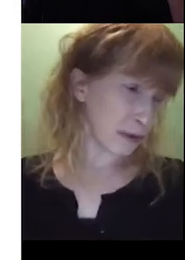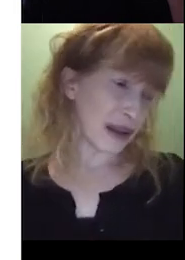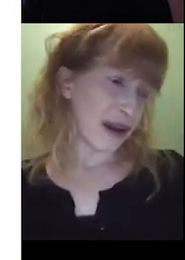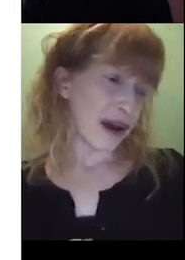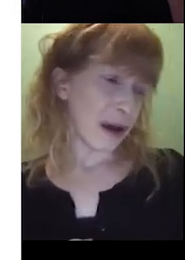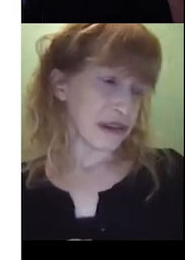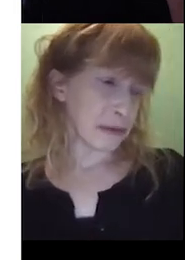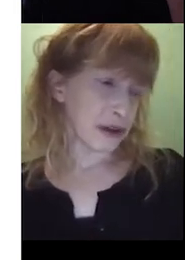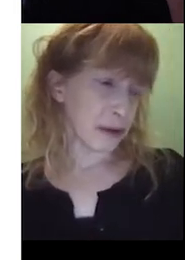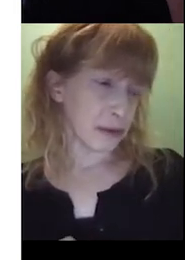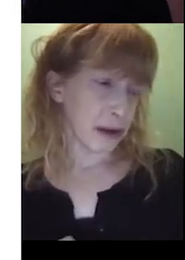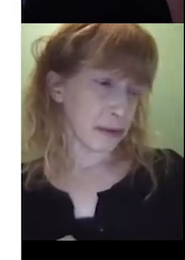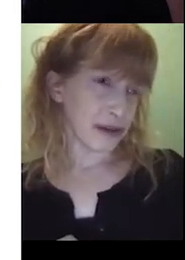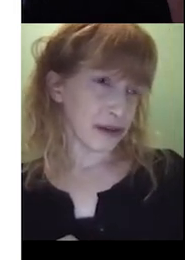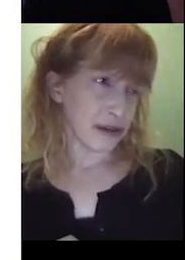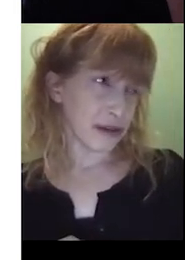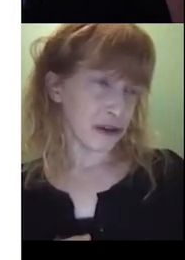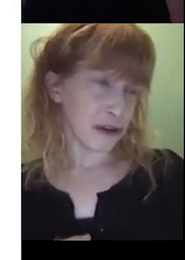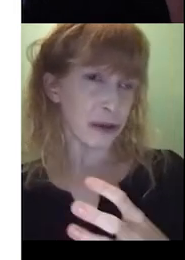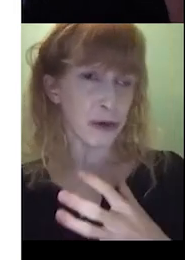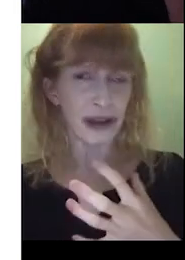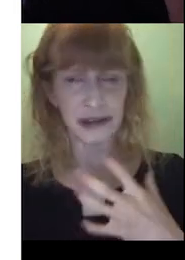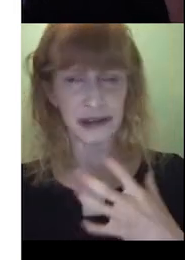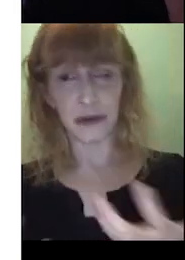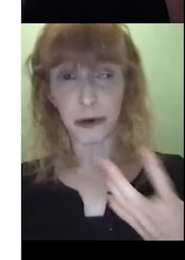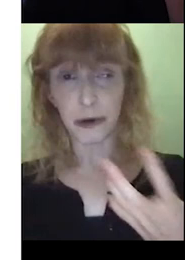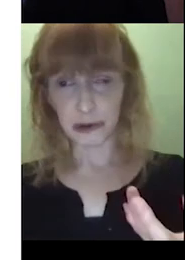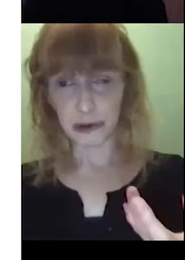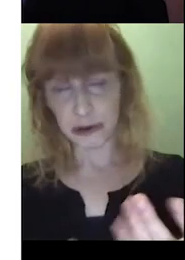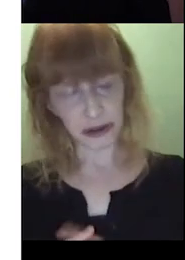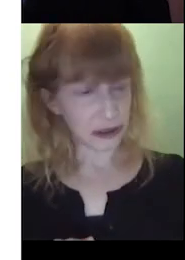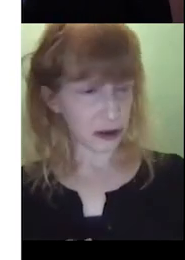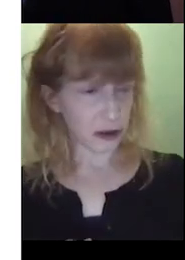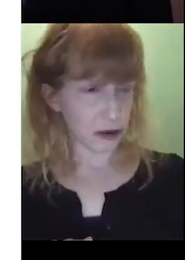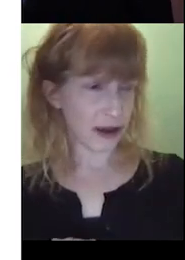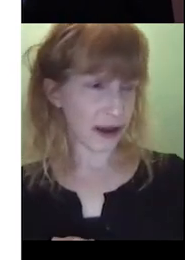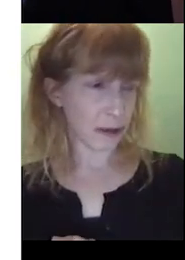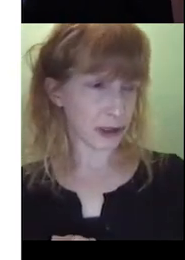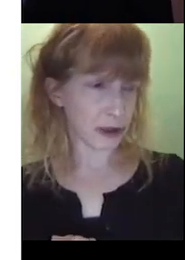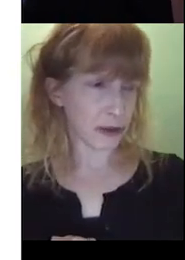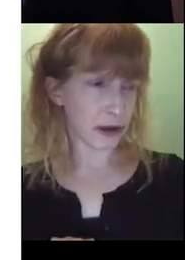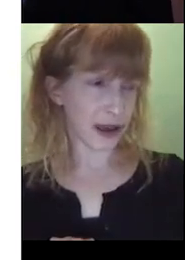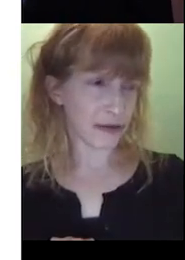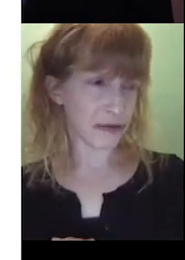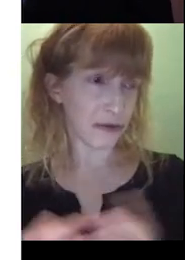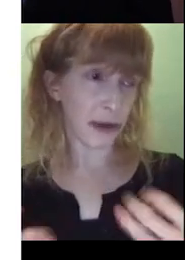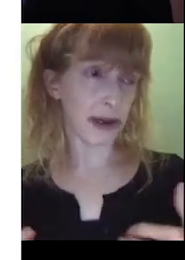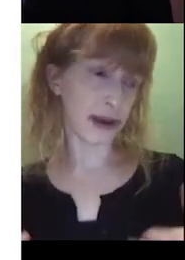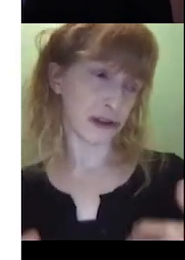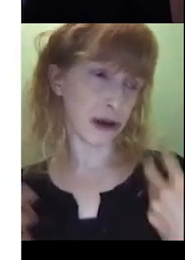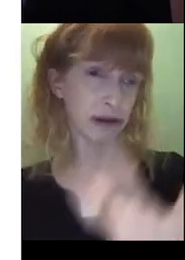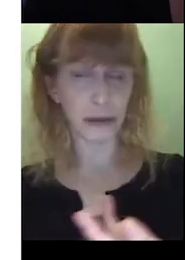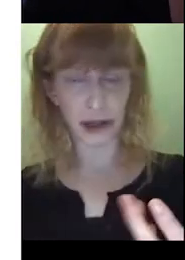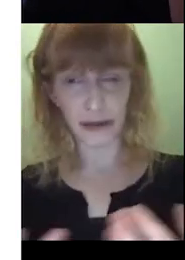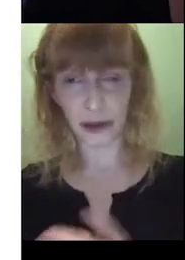fairly simple. But sometimes you might be doing a book activity with multiple children. So, you know, you might have a